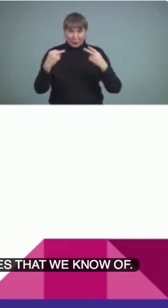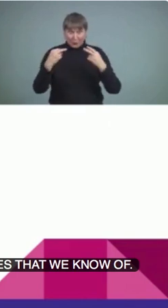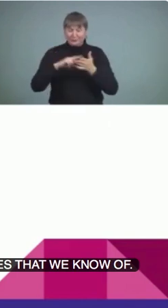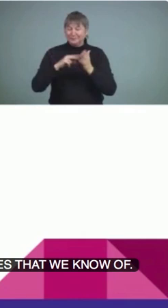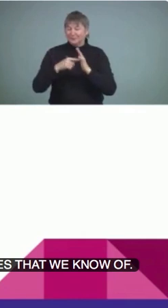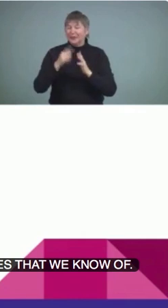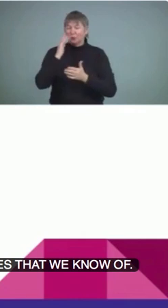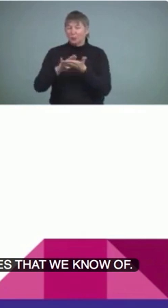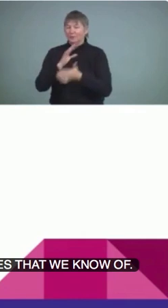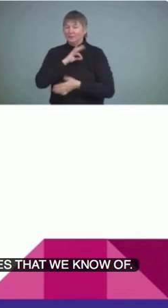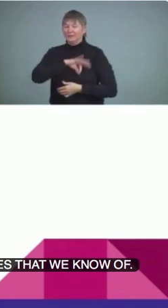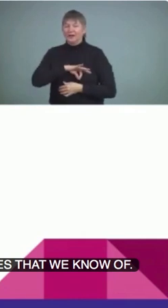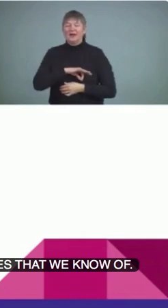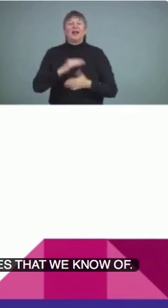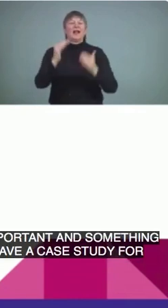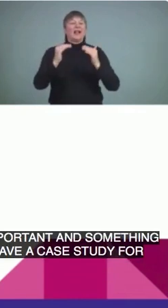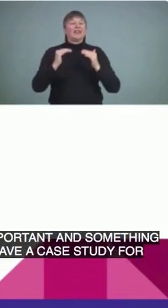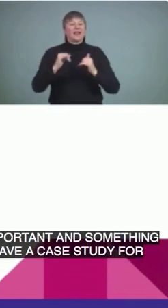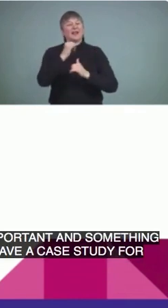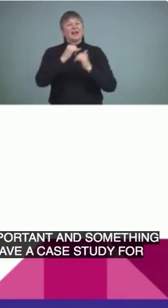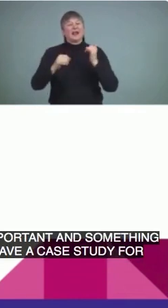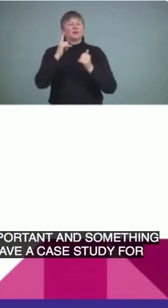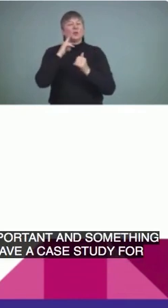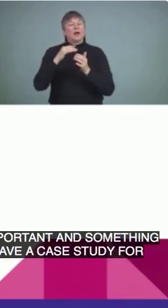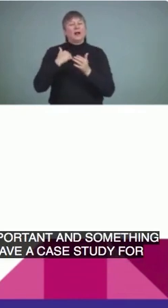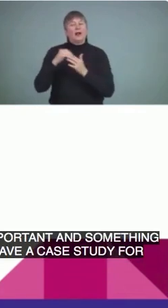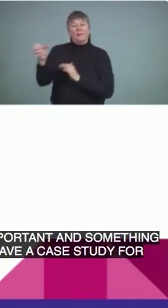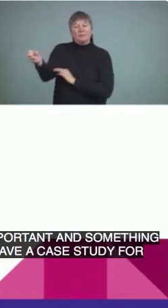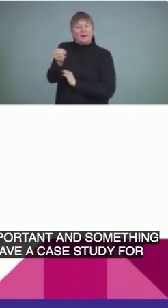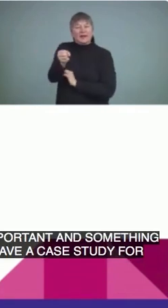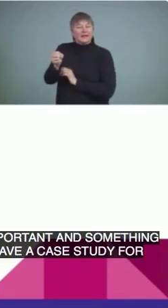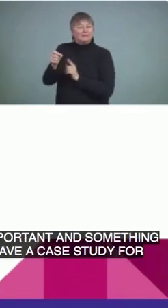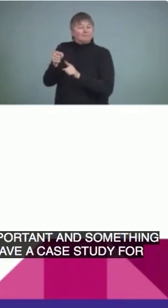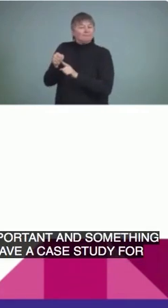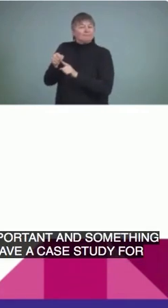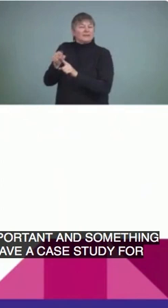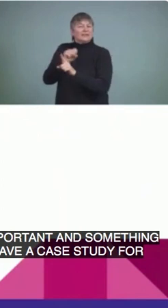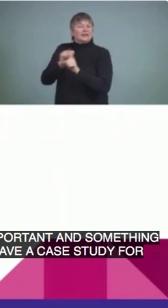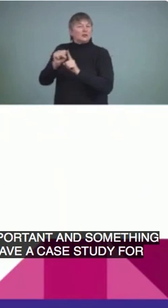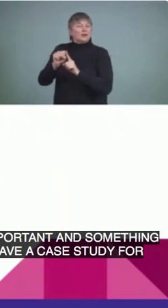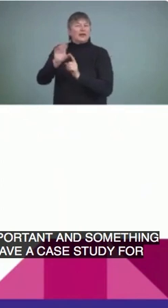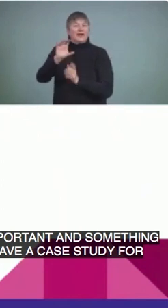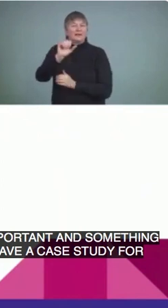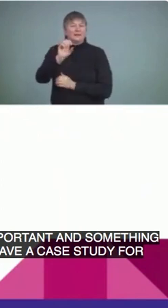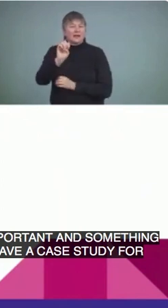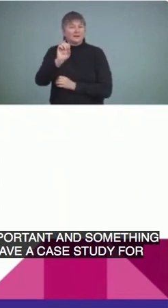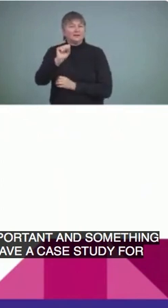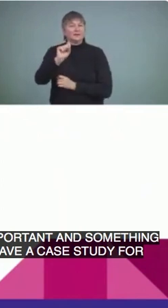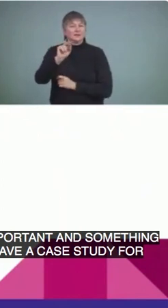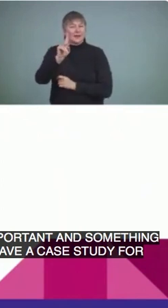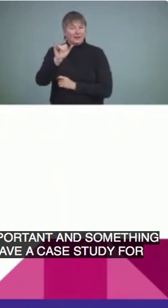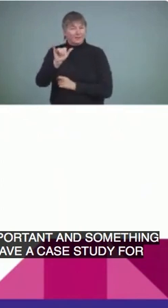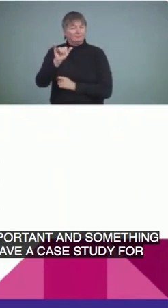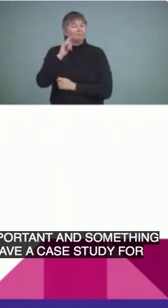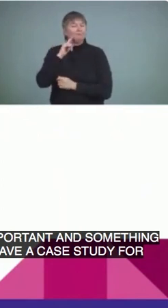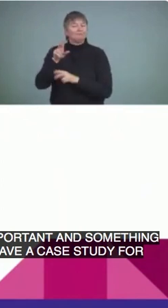discussion. And so this is where we can take a student, a scenario and we can look and take it apart and see